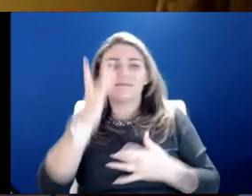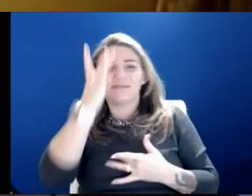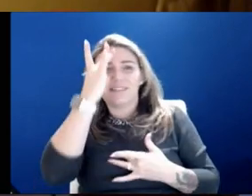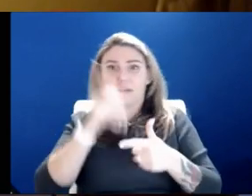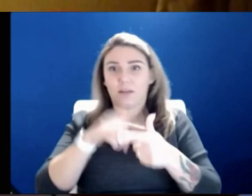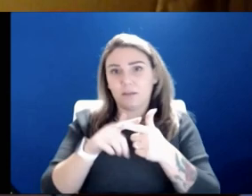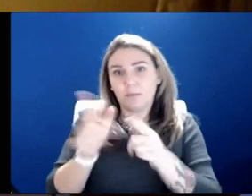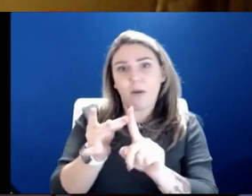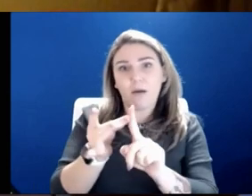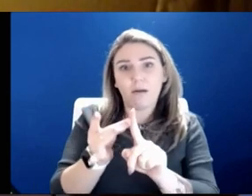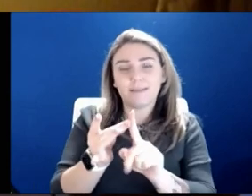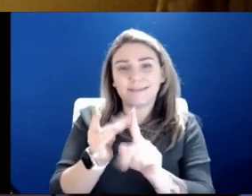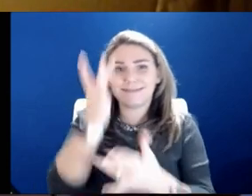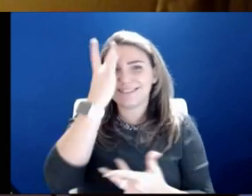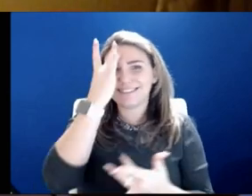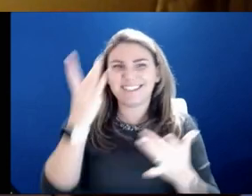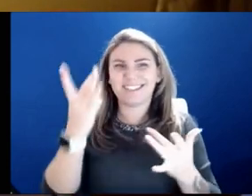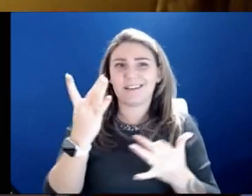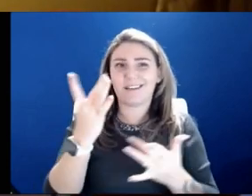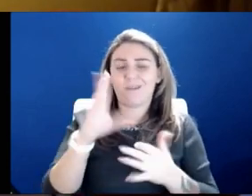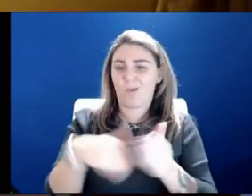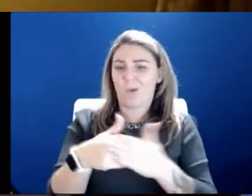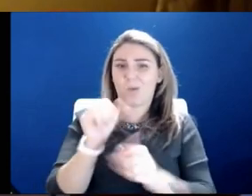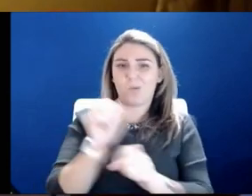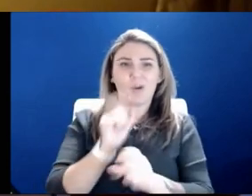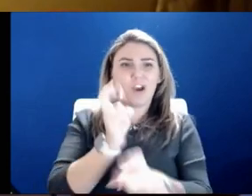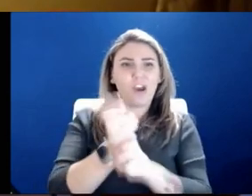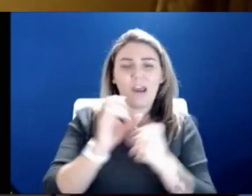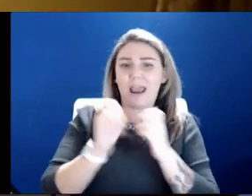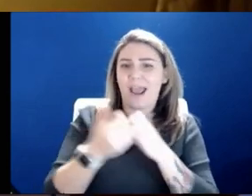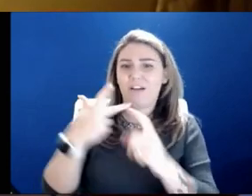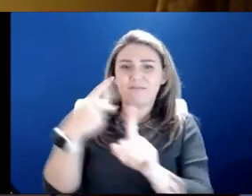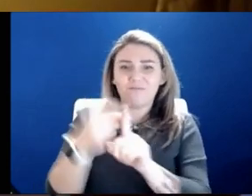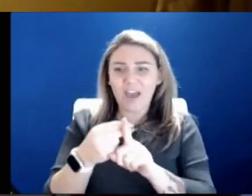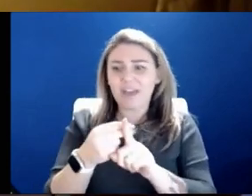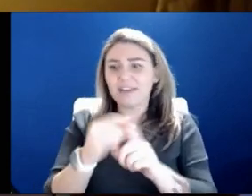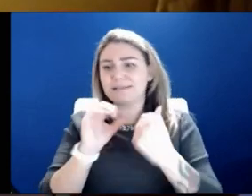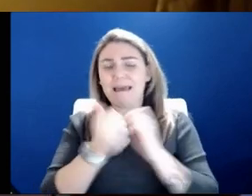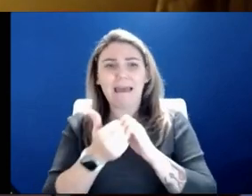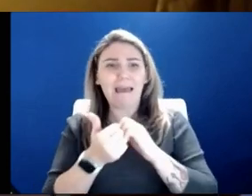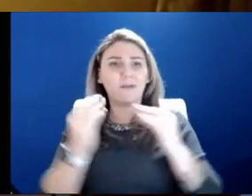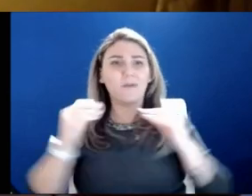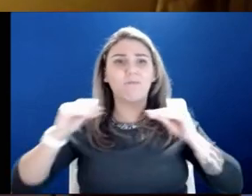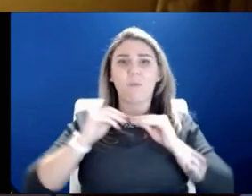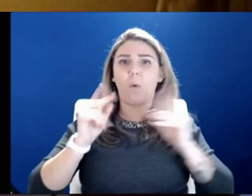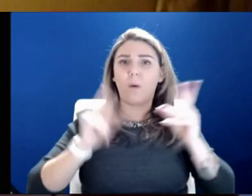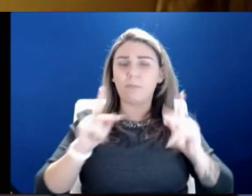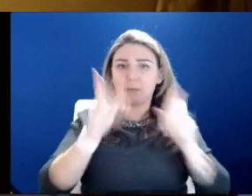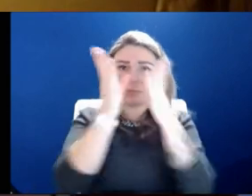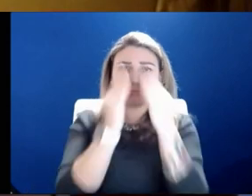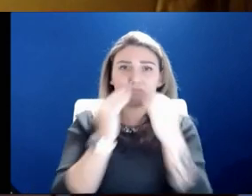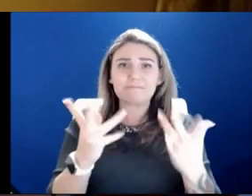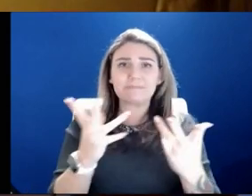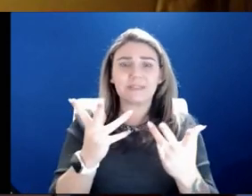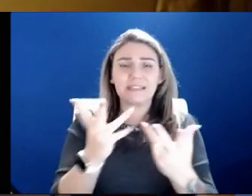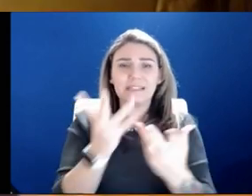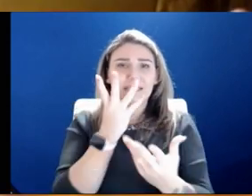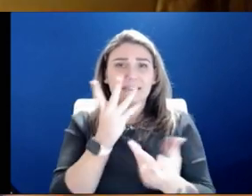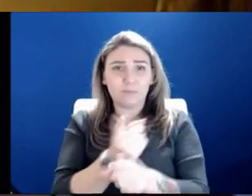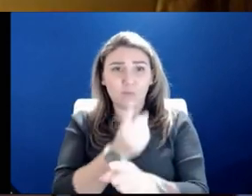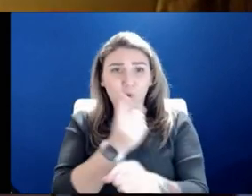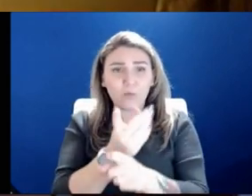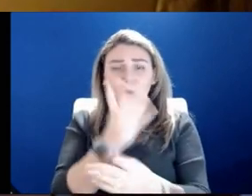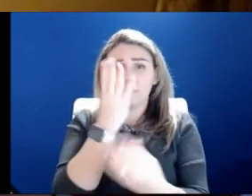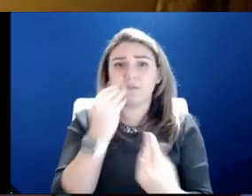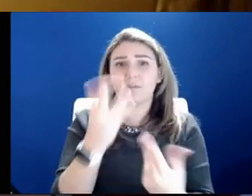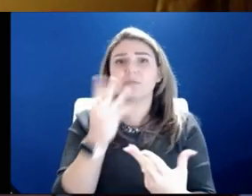I mean, we are all working hard on how do we get vaccinated? How do we get more people correct information? And whether you're a city and I'll